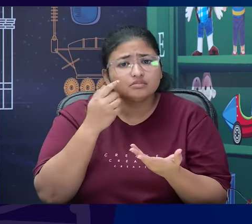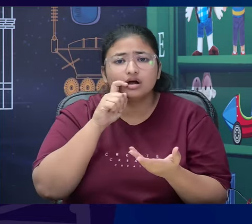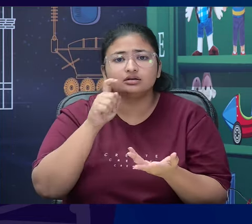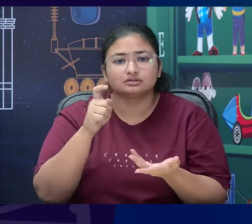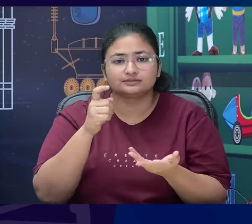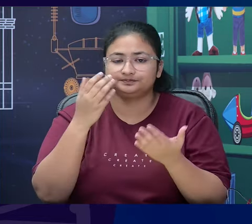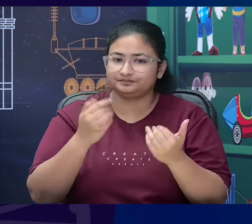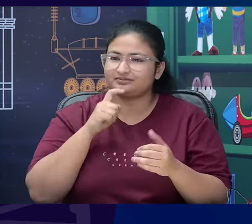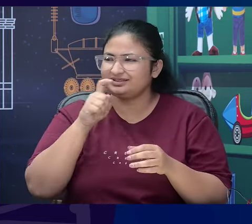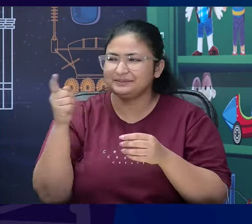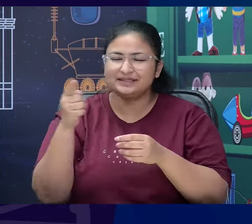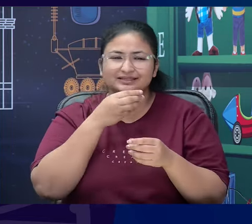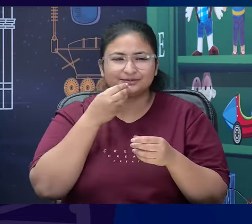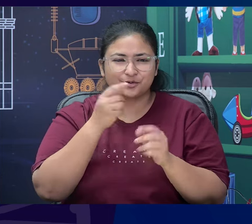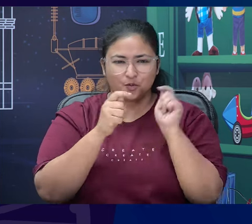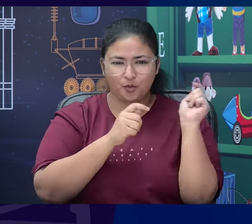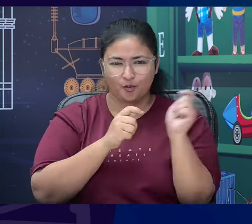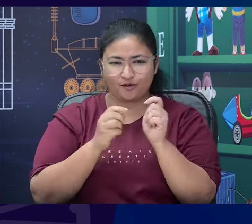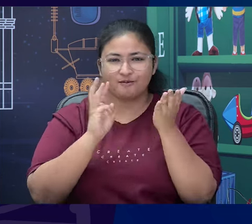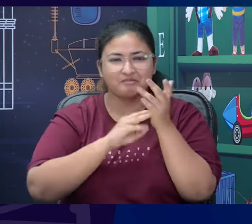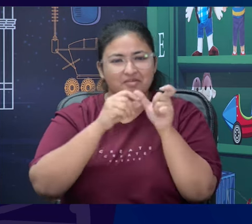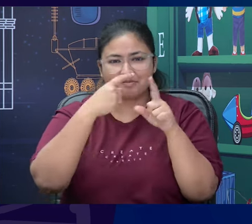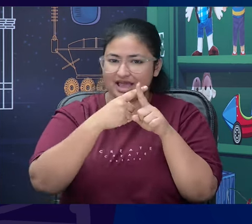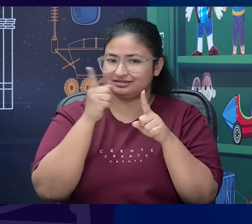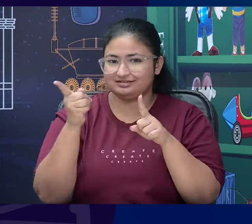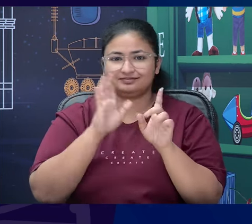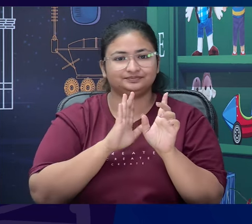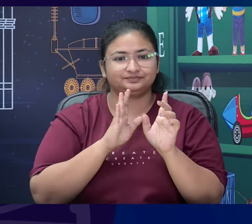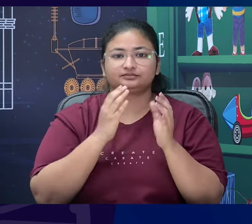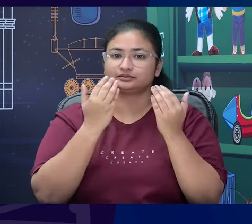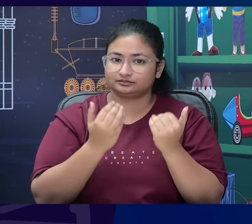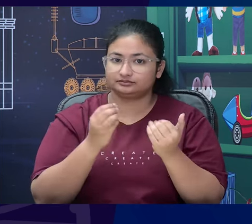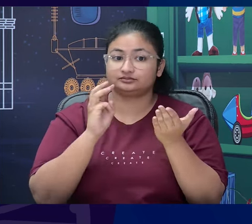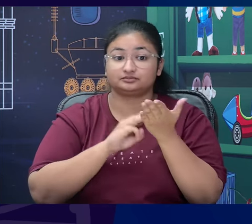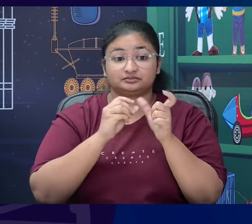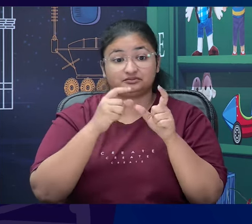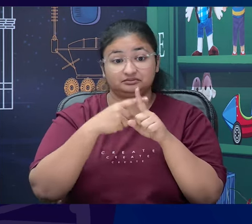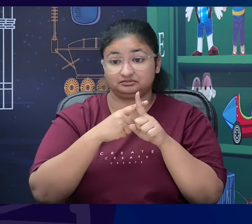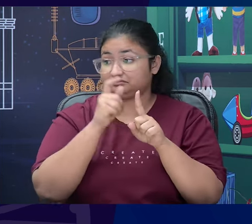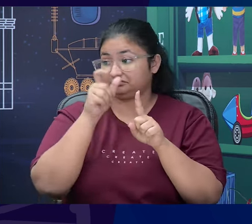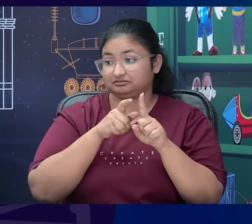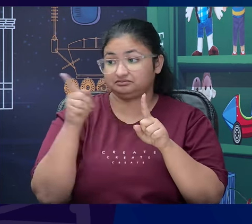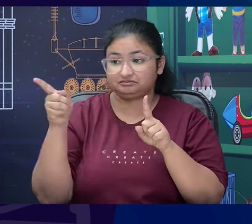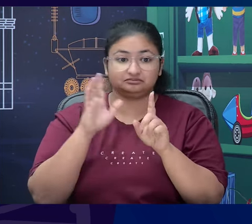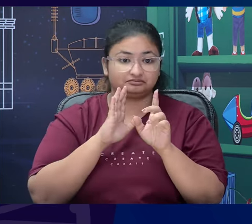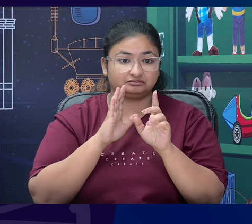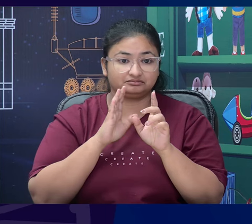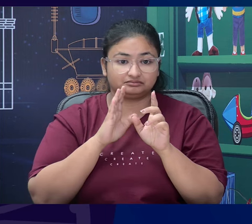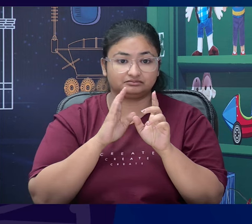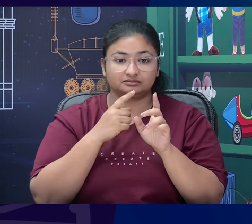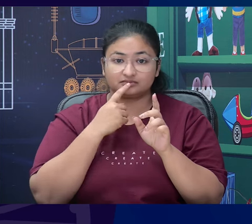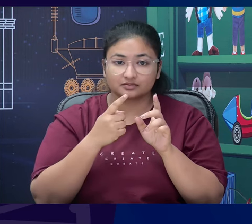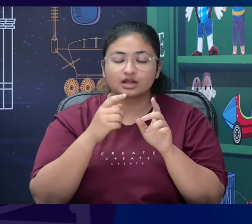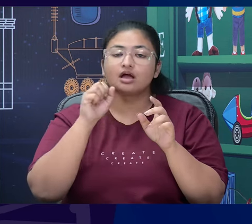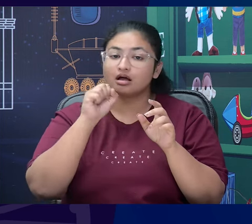us today. Absolutely. So, Max the report he murmured. The report that is being